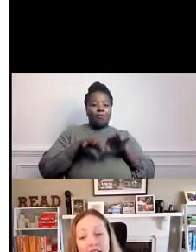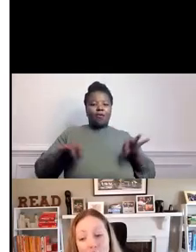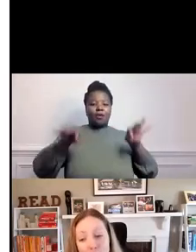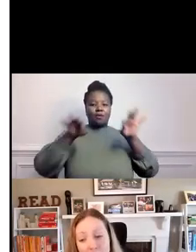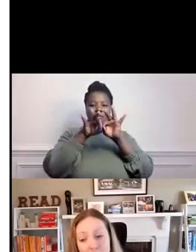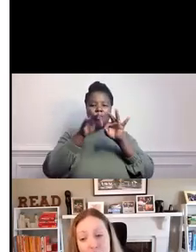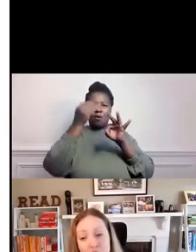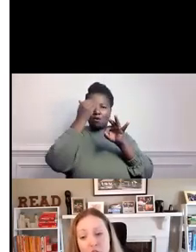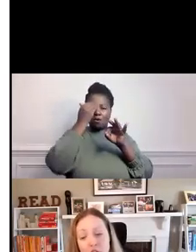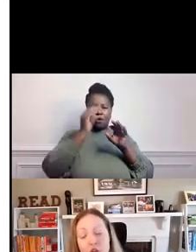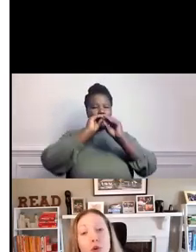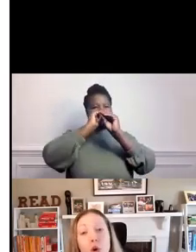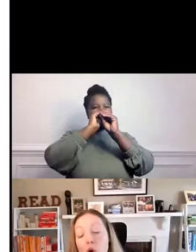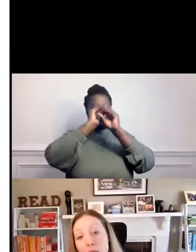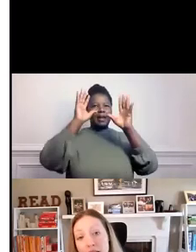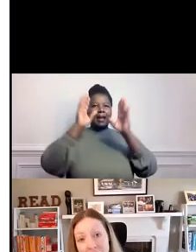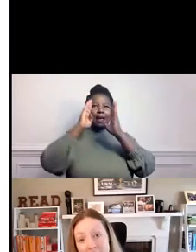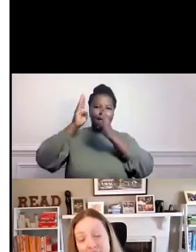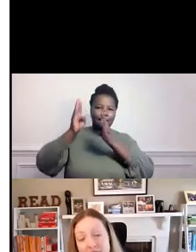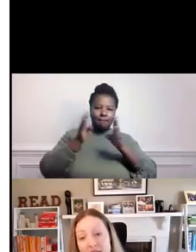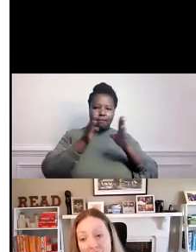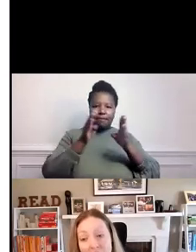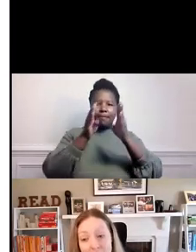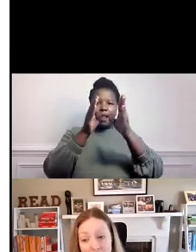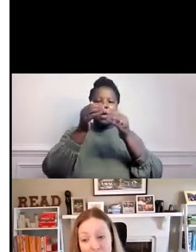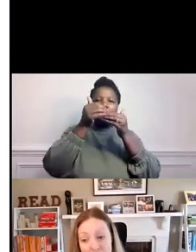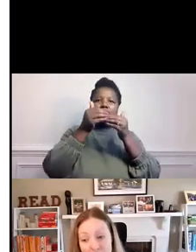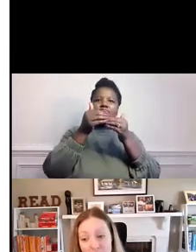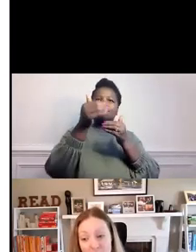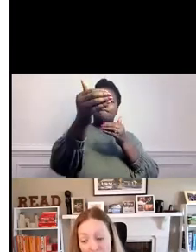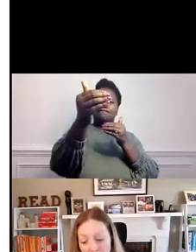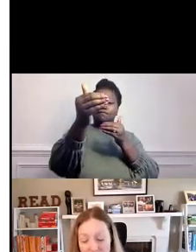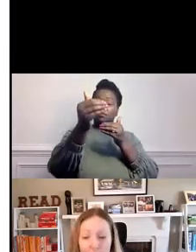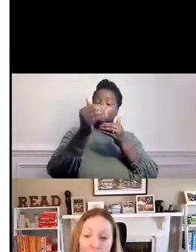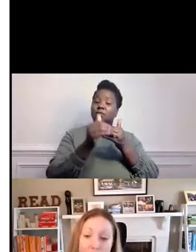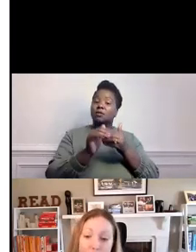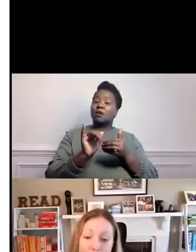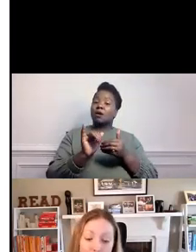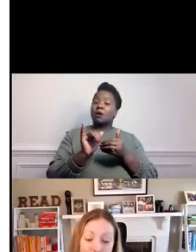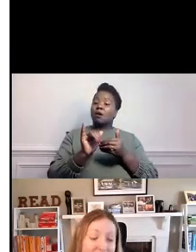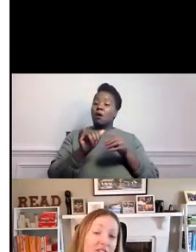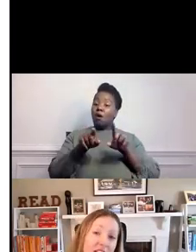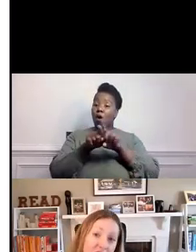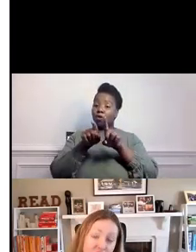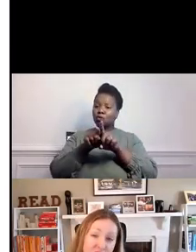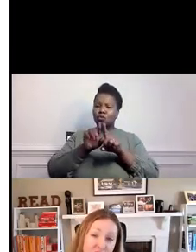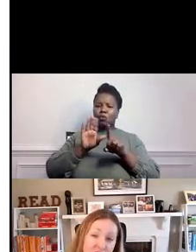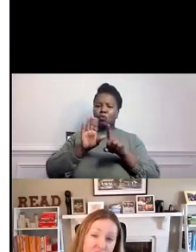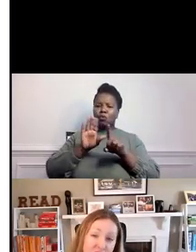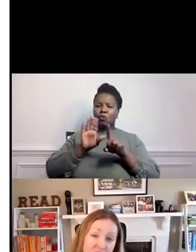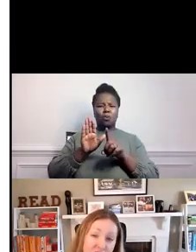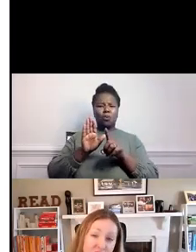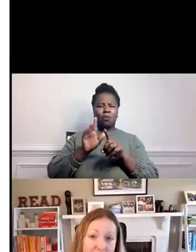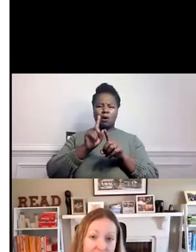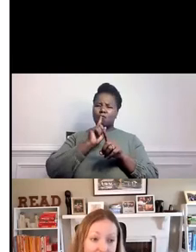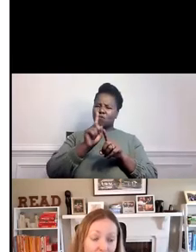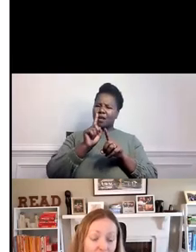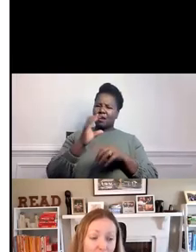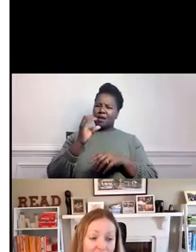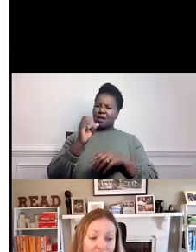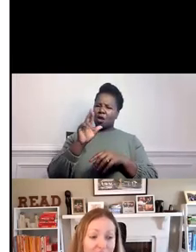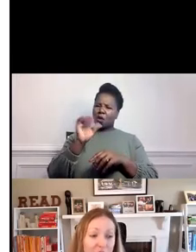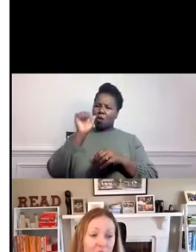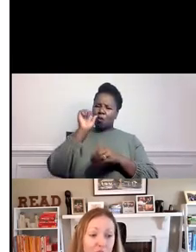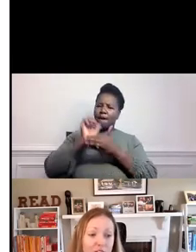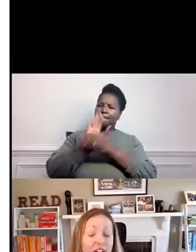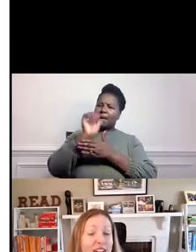real clarity around your core beliefs and values. I know many of the education organizations that